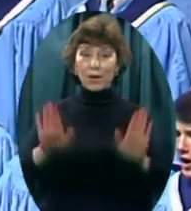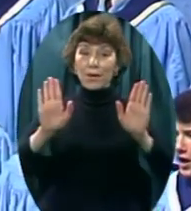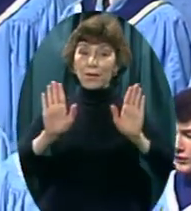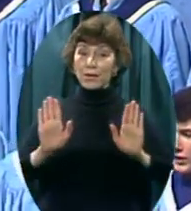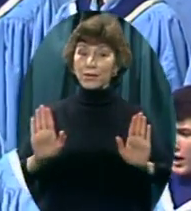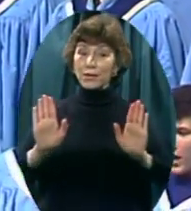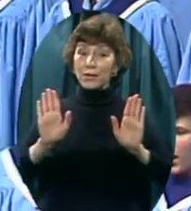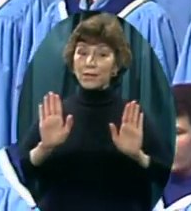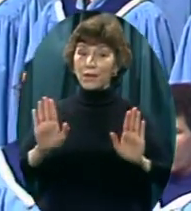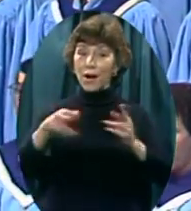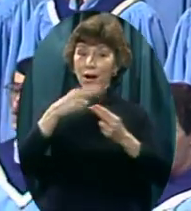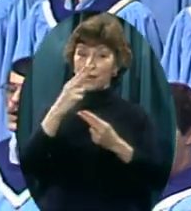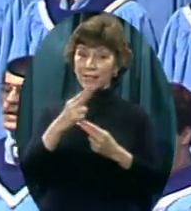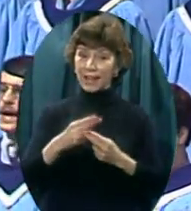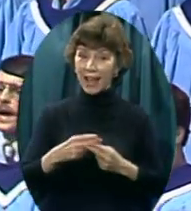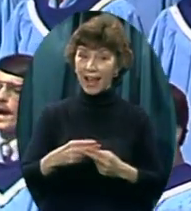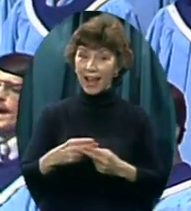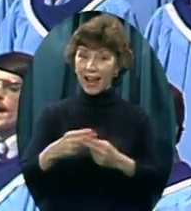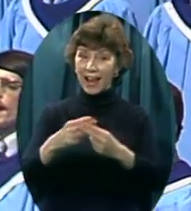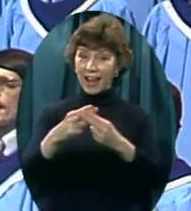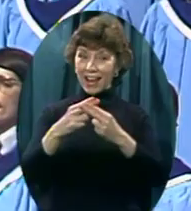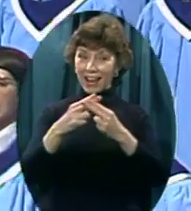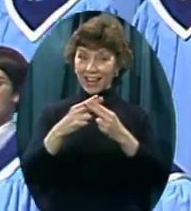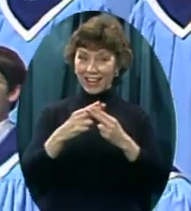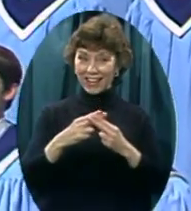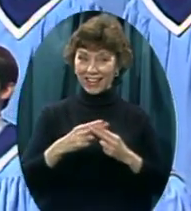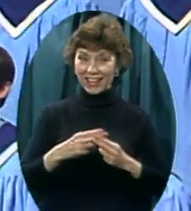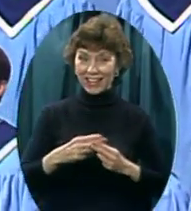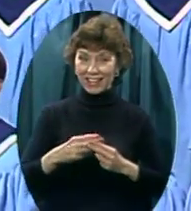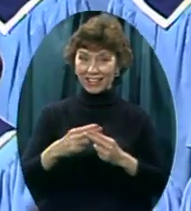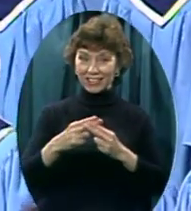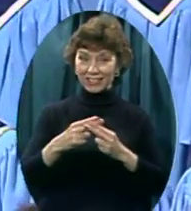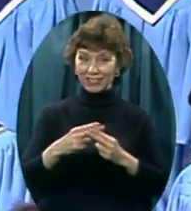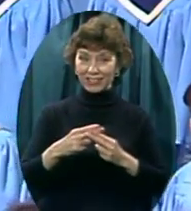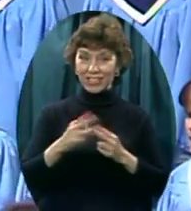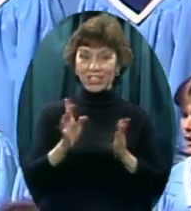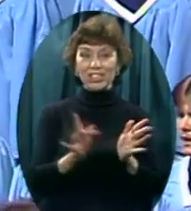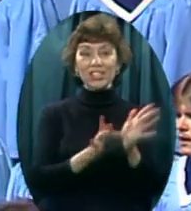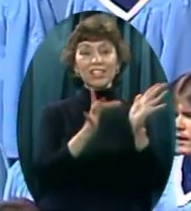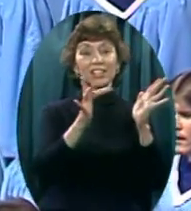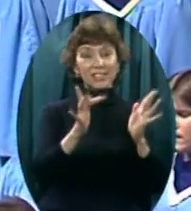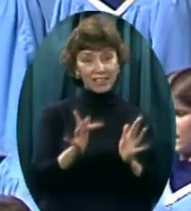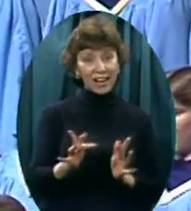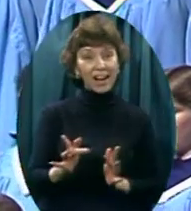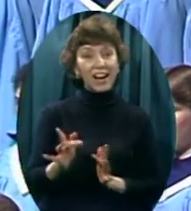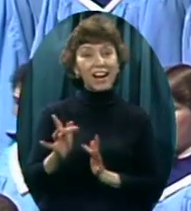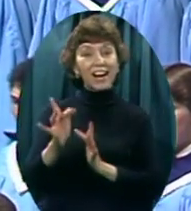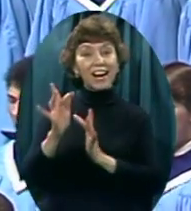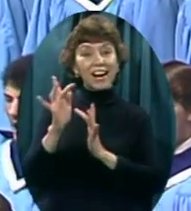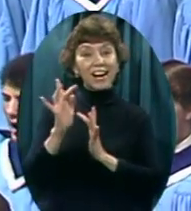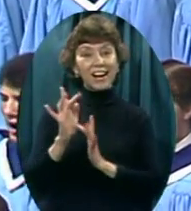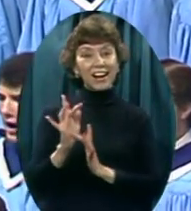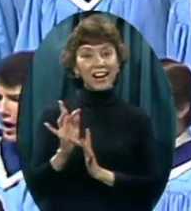Wonderful name, Jesus,